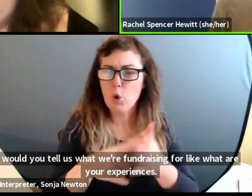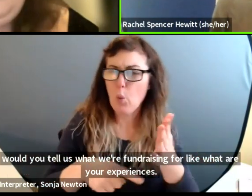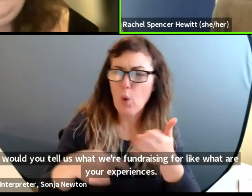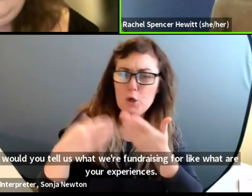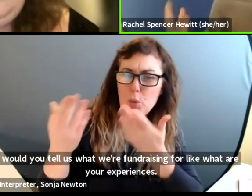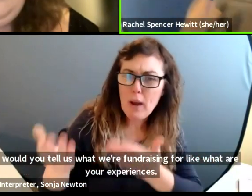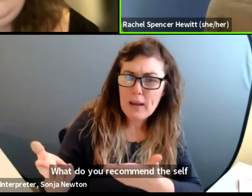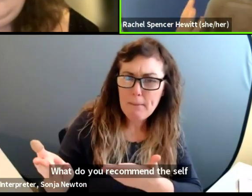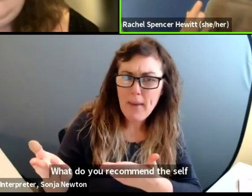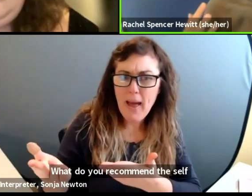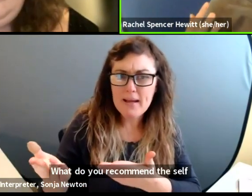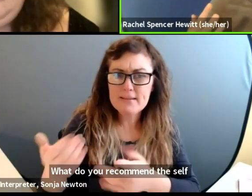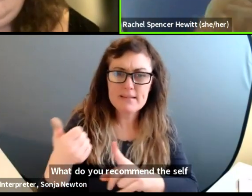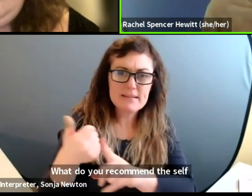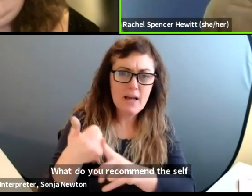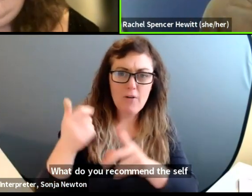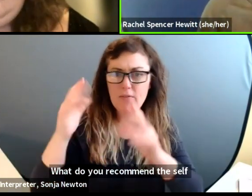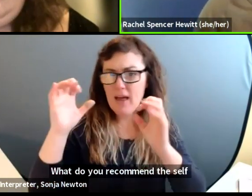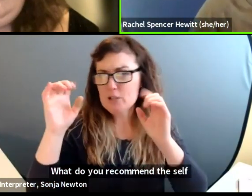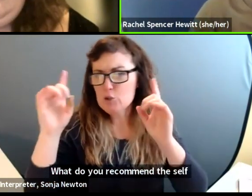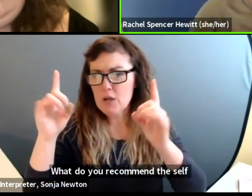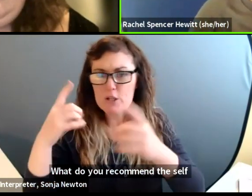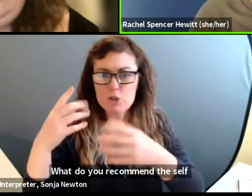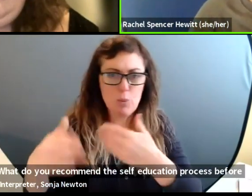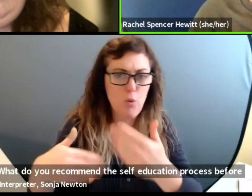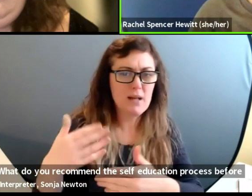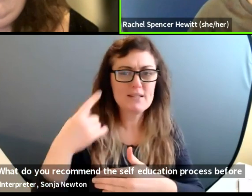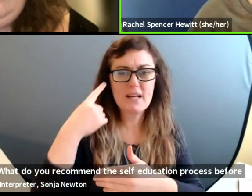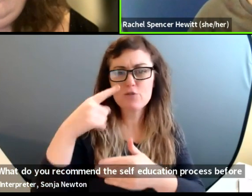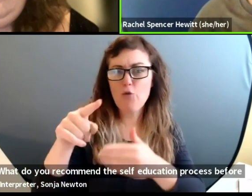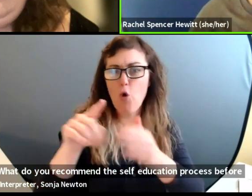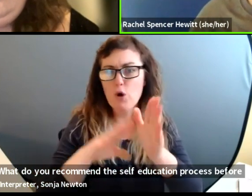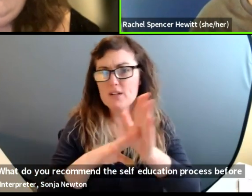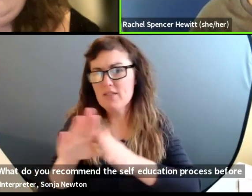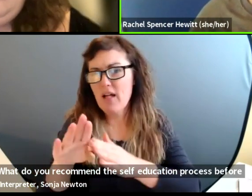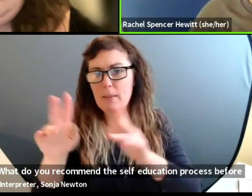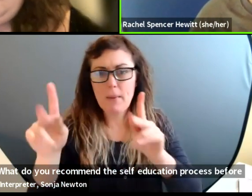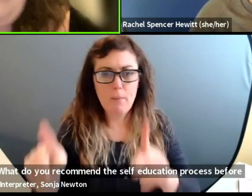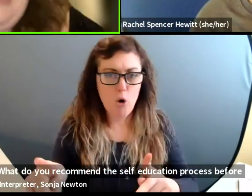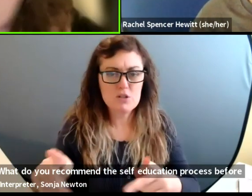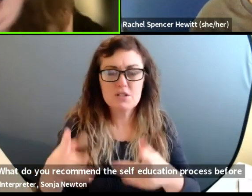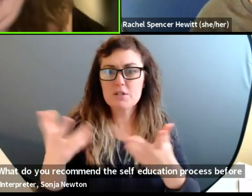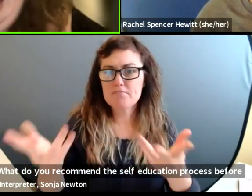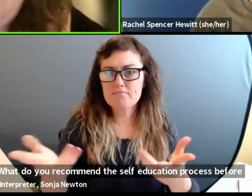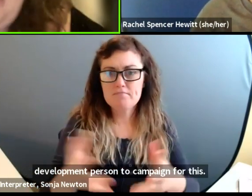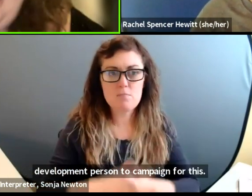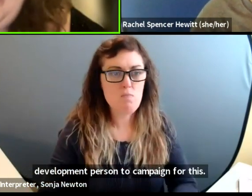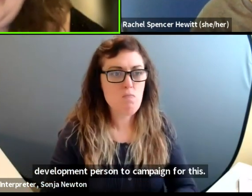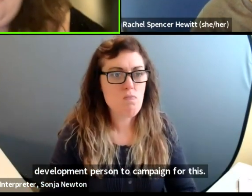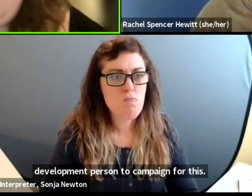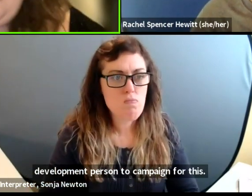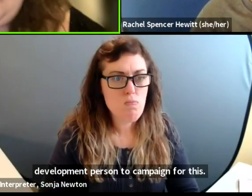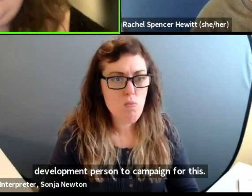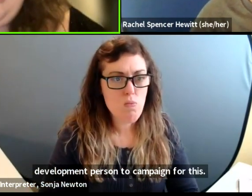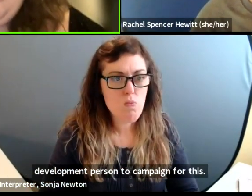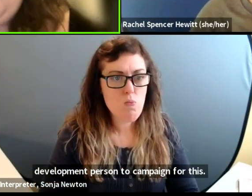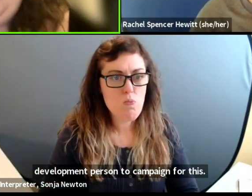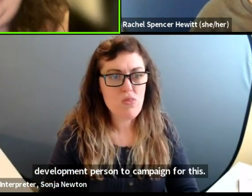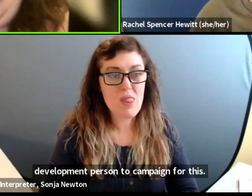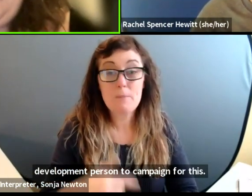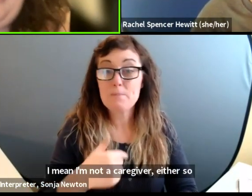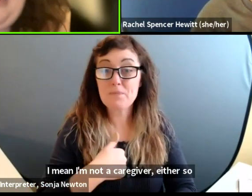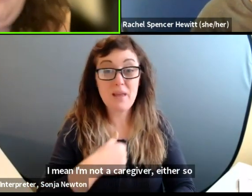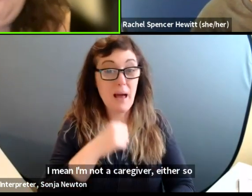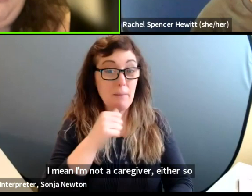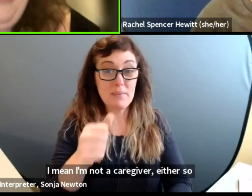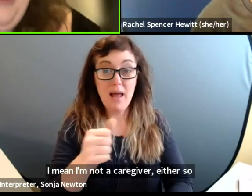the, uh, self-education process be for a development person to campaign for this? Um, I'm, I mean, I'm not a caregiver either. So